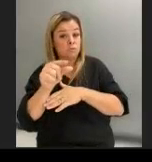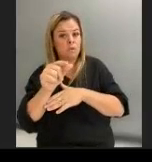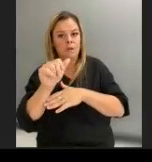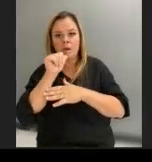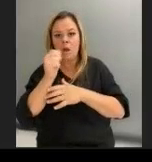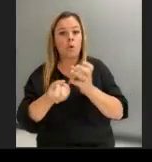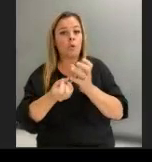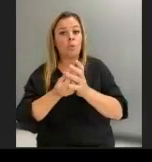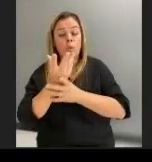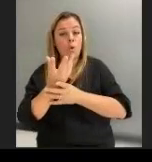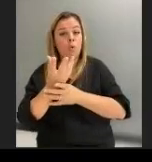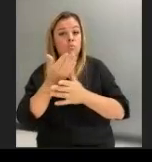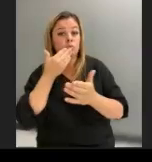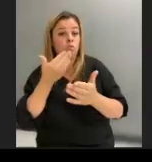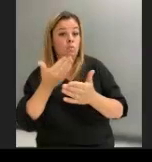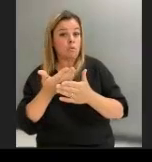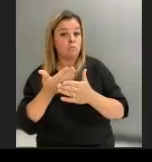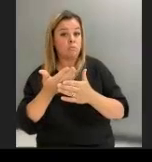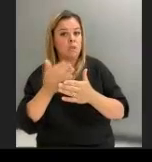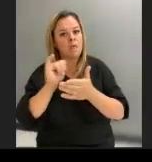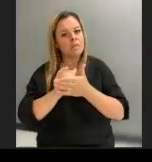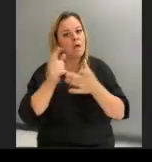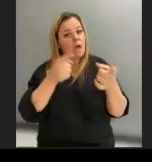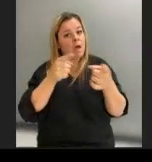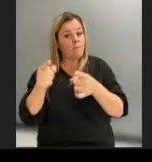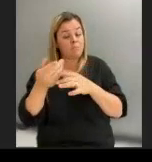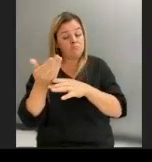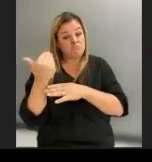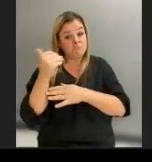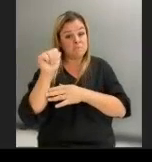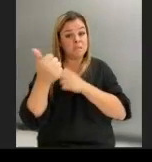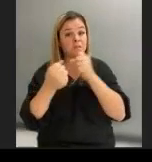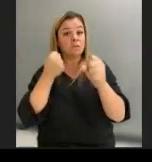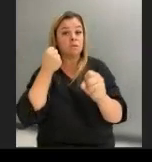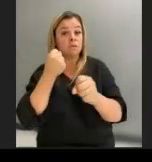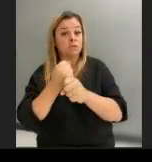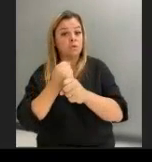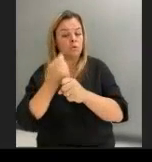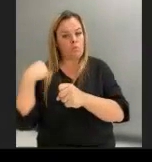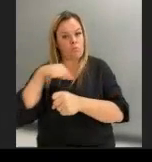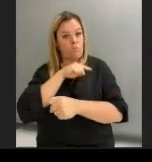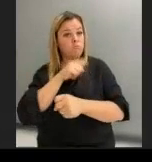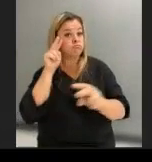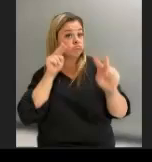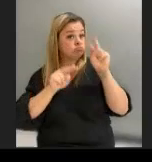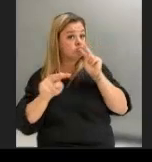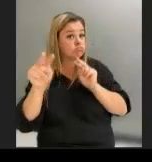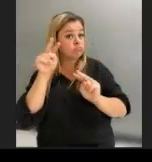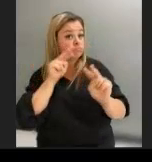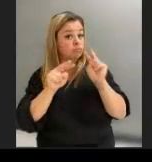to grow as well. And what's happened over the past 10 years that we've been observing the oceans,